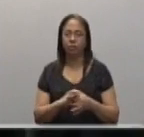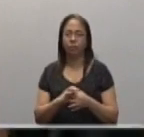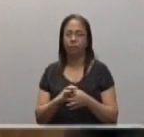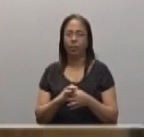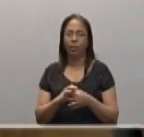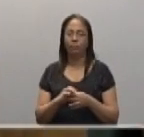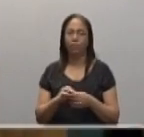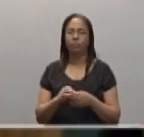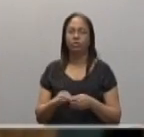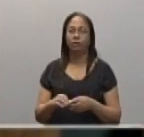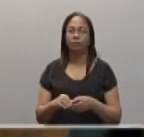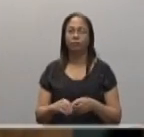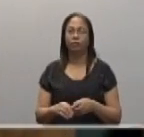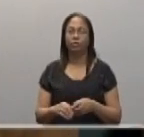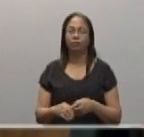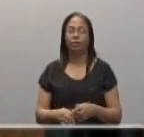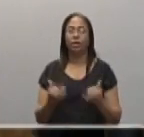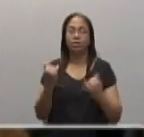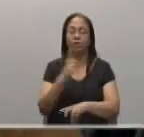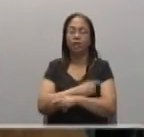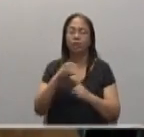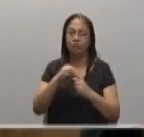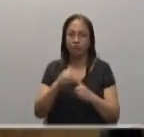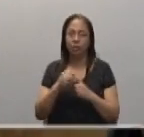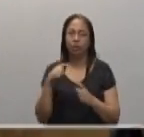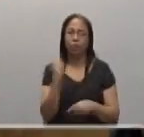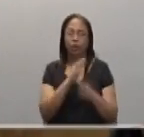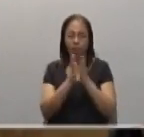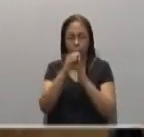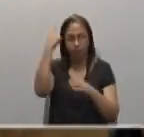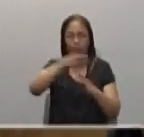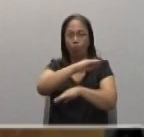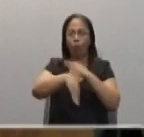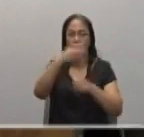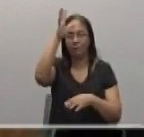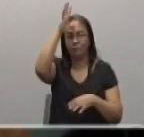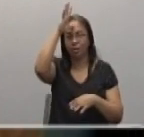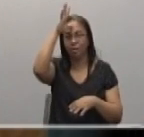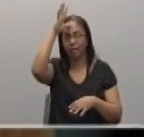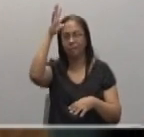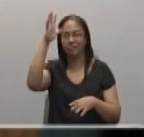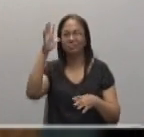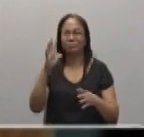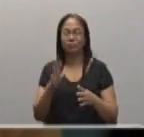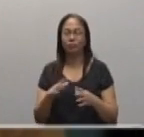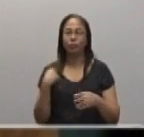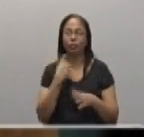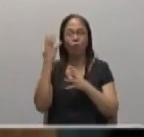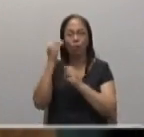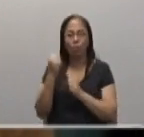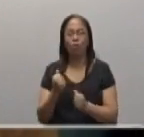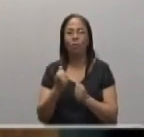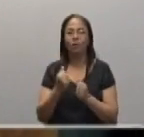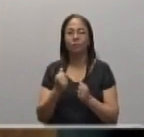So, dear Bionic sister, in this special day, we pray for all fathers. They may exercise the ministry